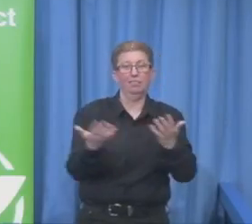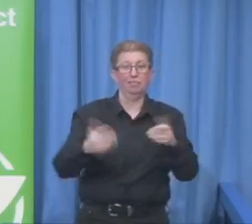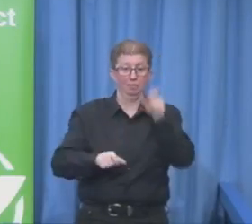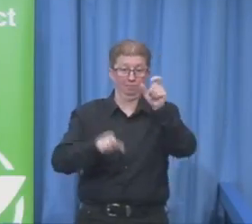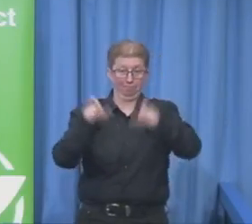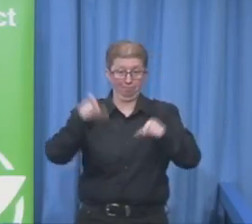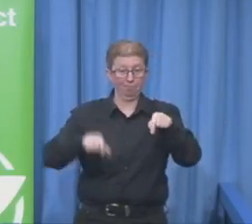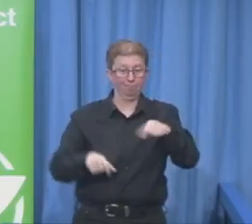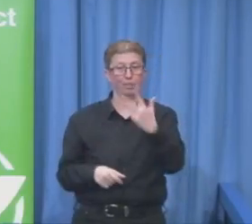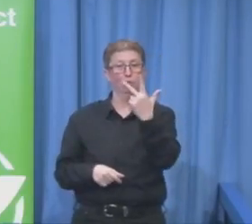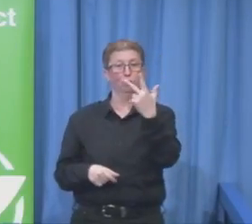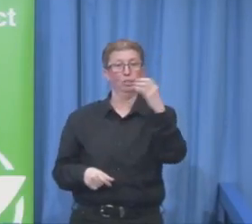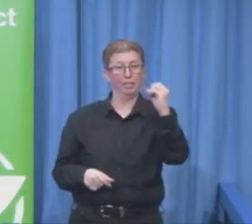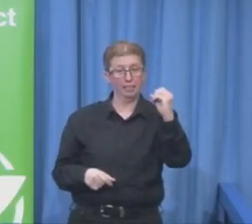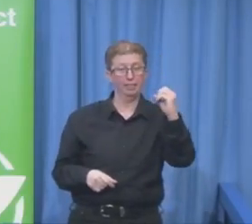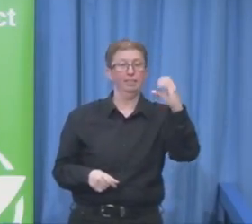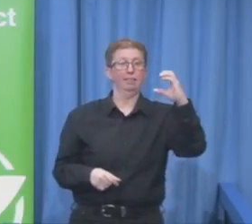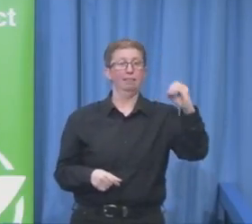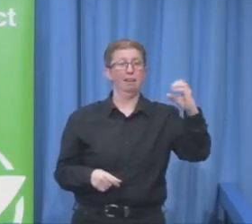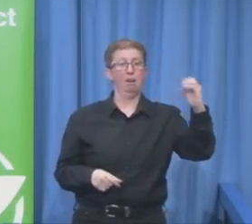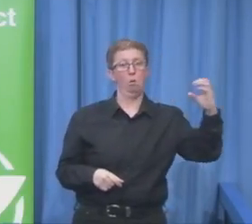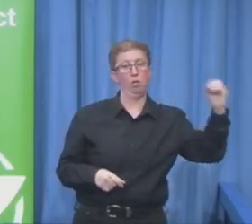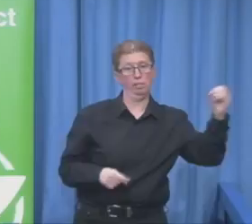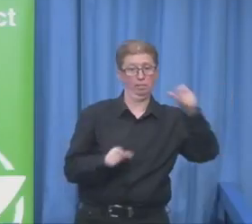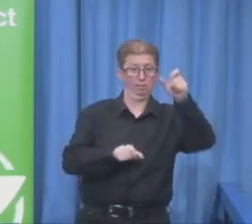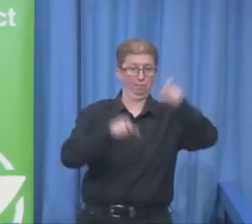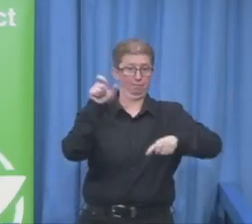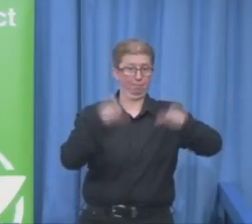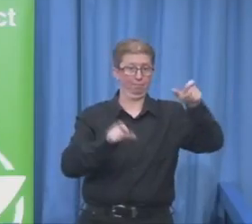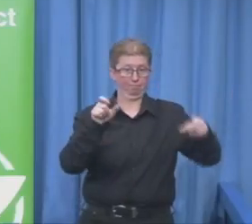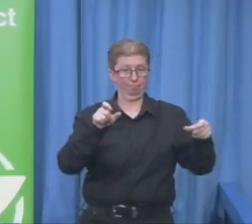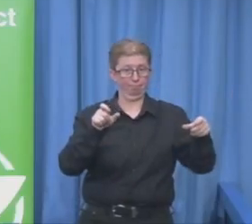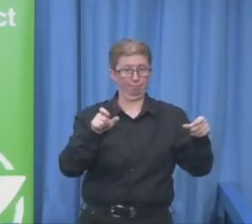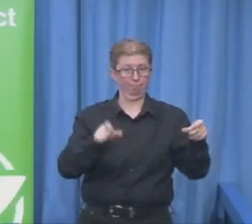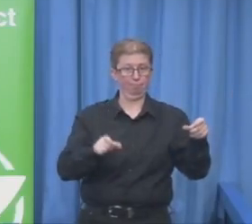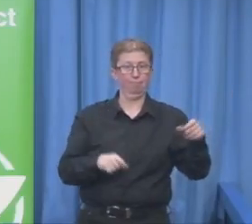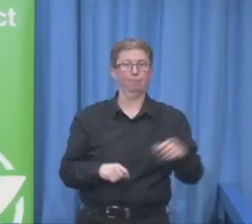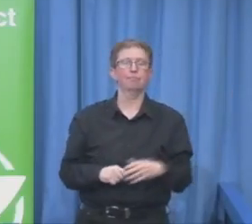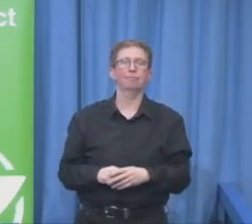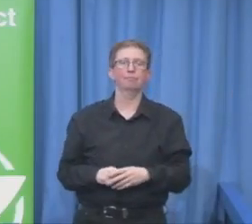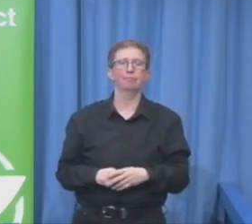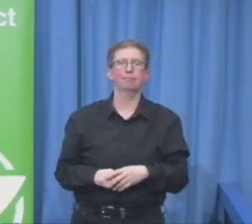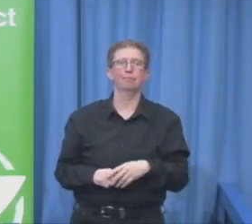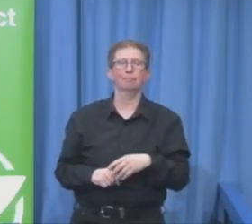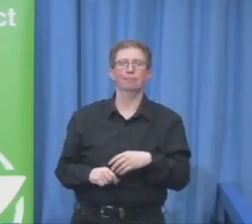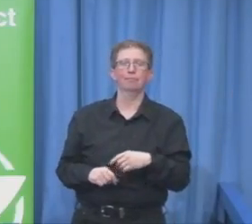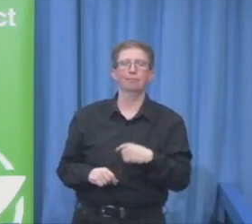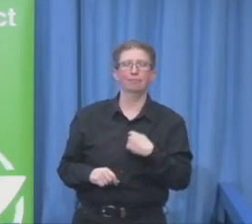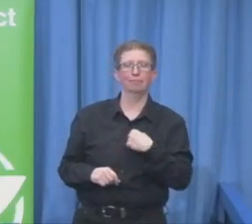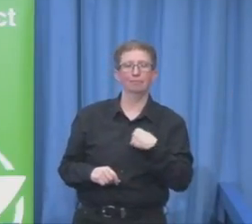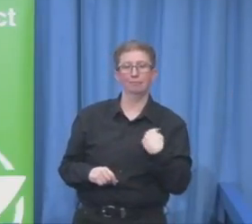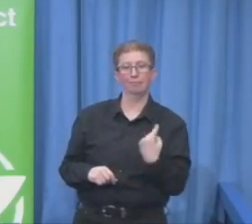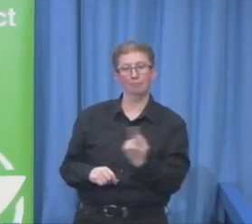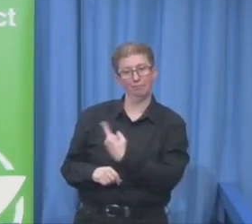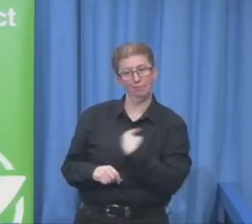about 4,000 people supporting these guys around in Austria. And